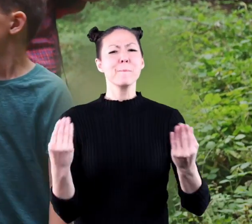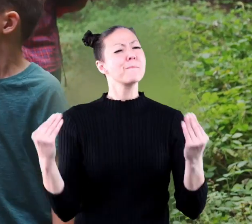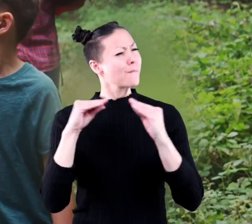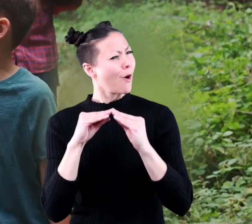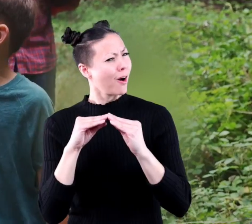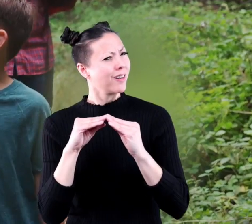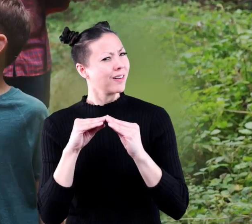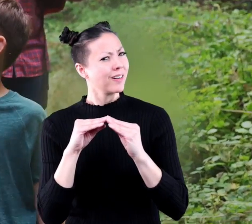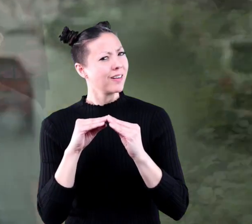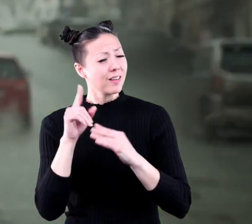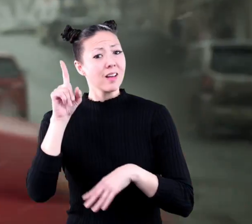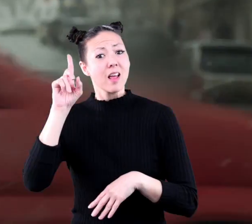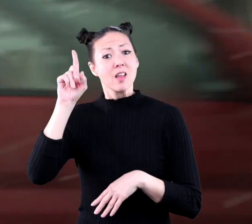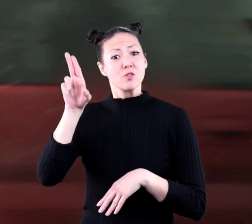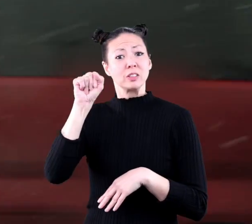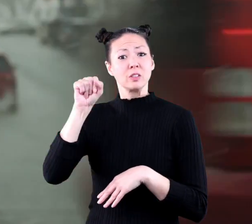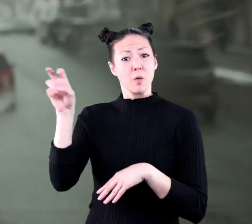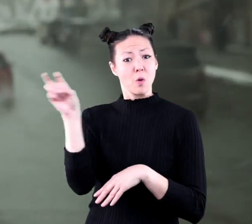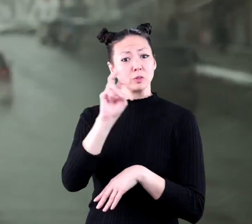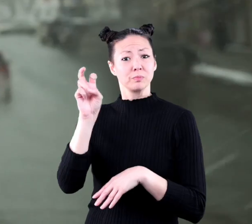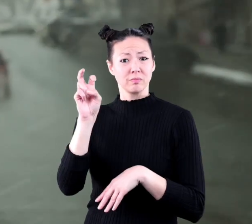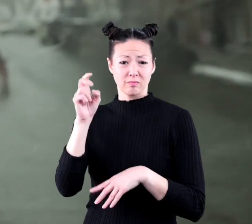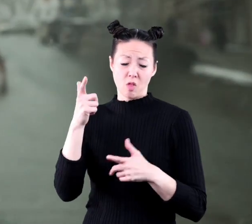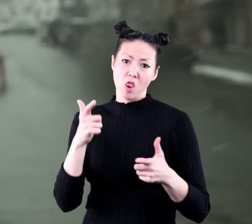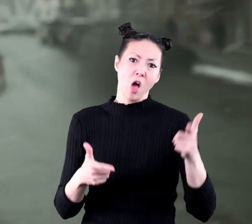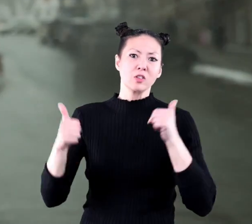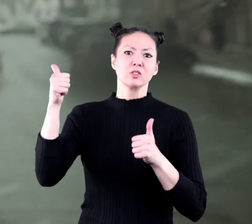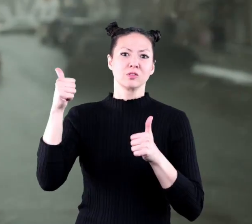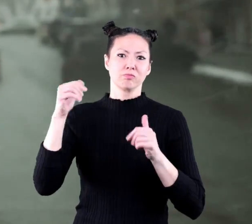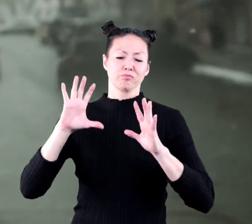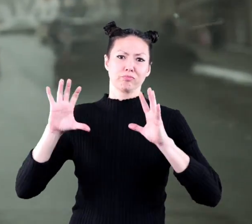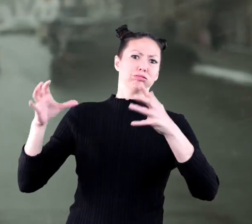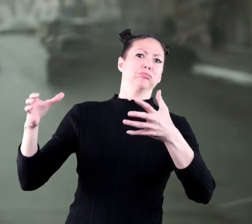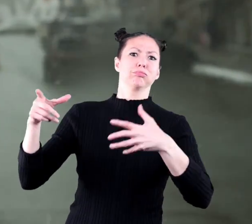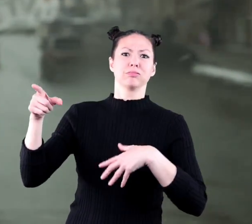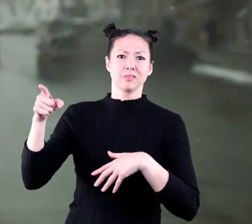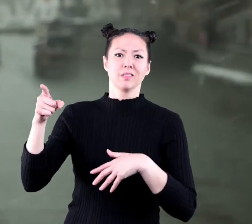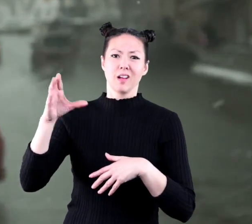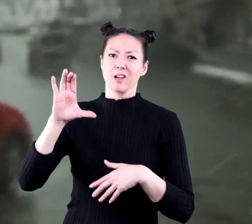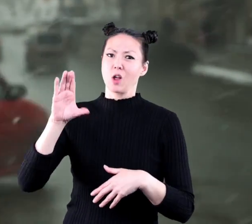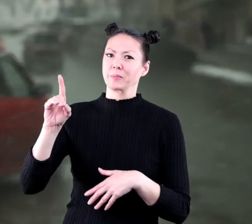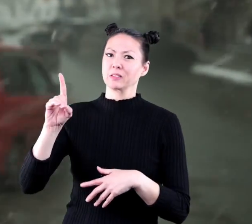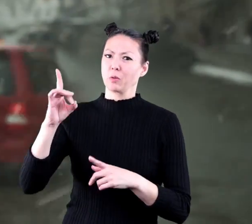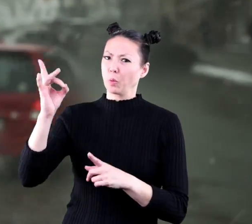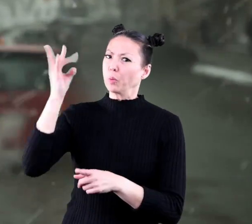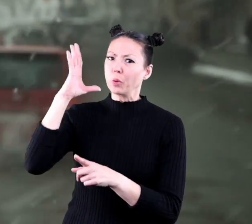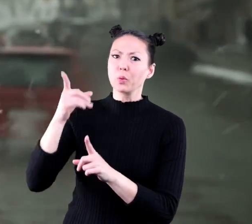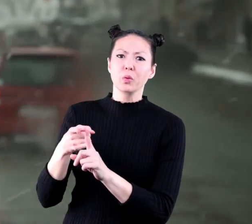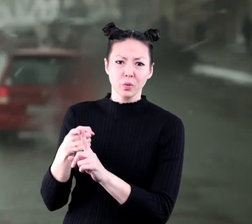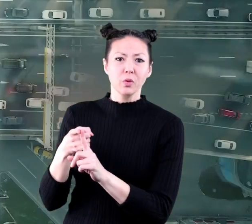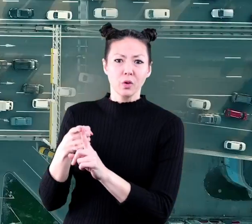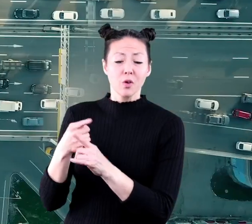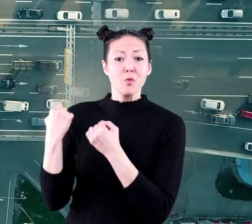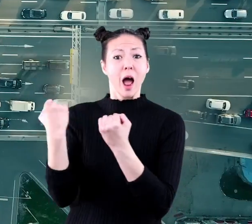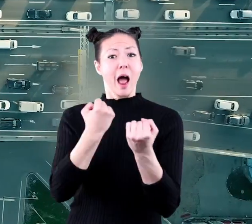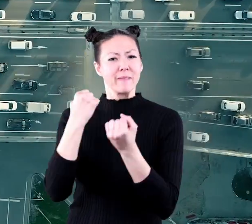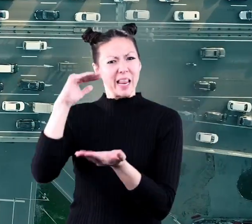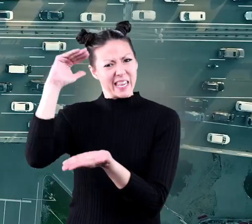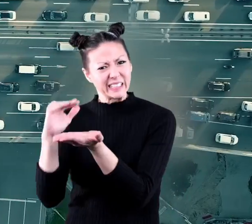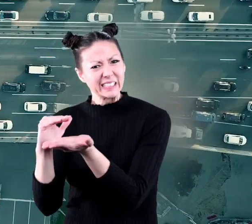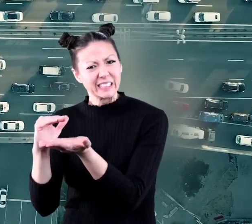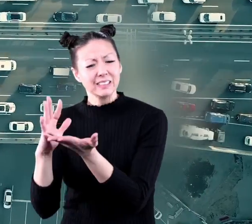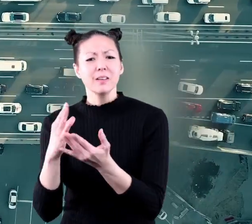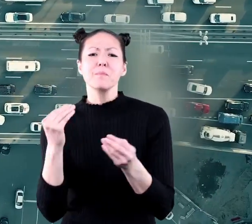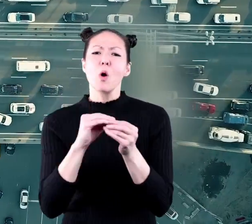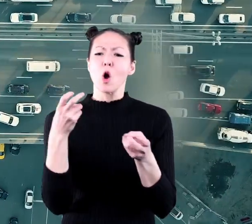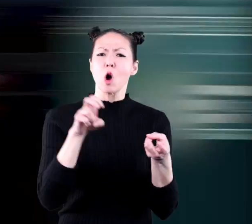In the US, transportation is the largest source of carbon dioxide. By driving less